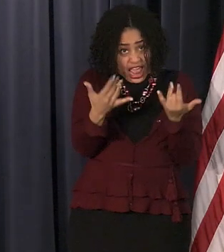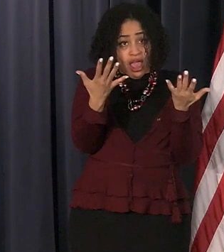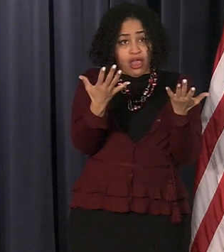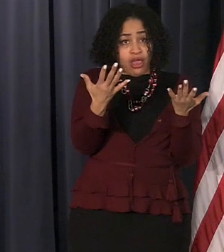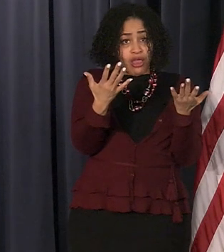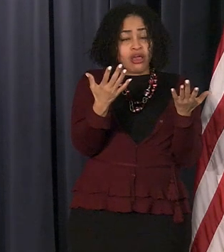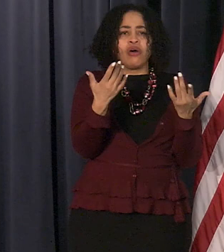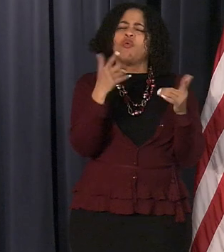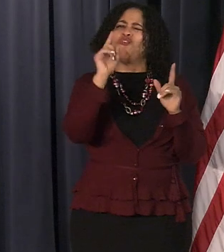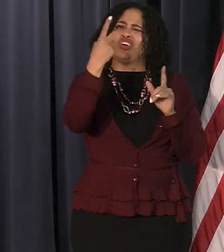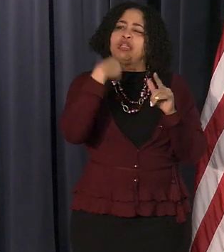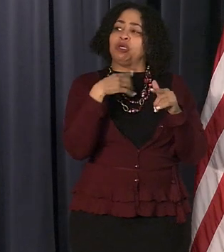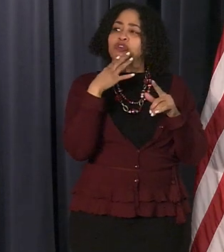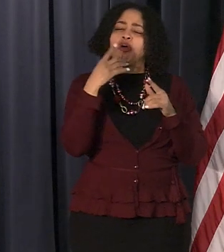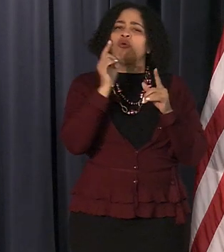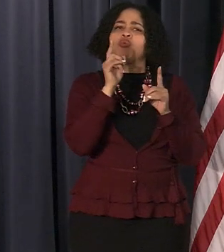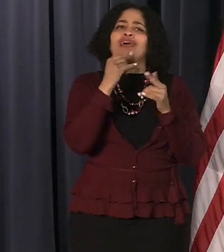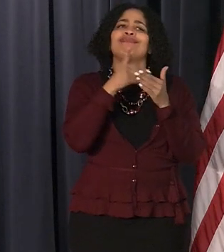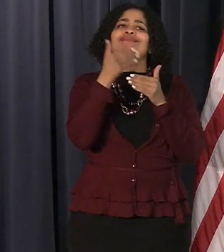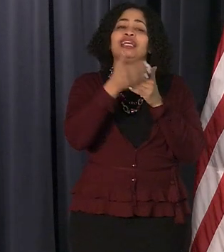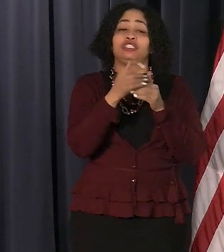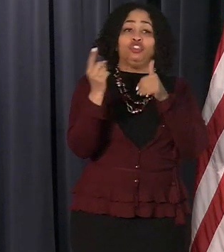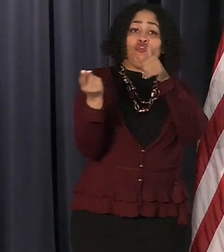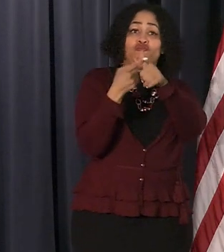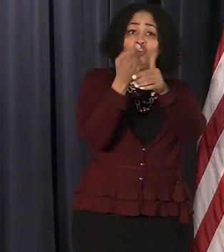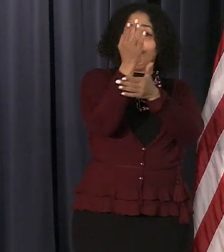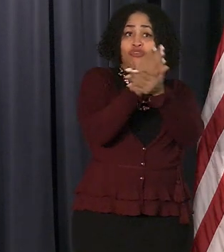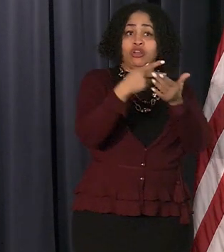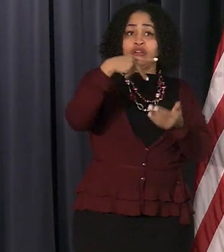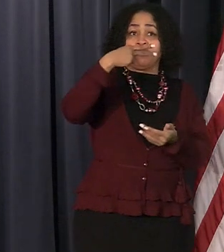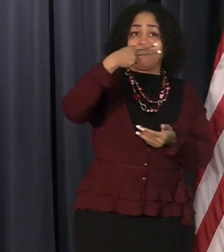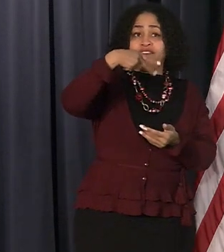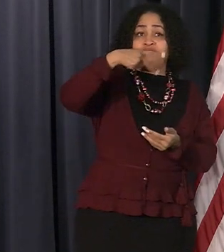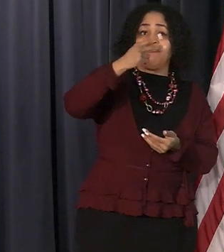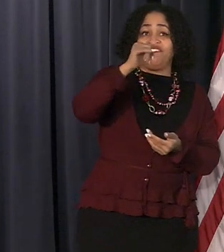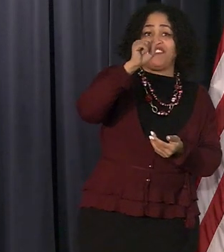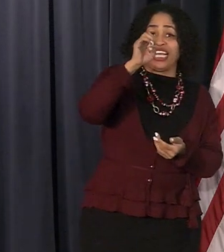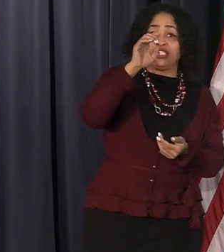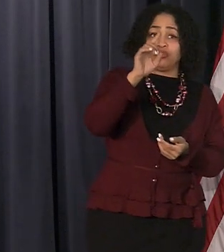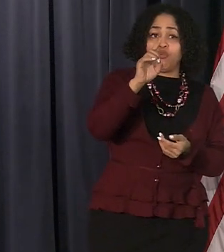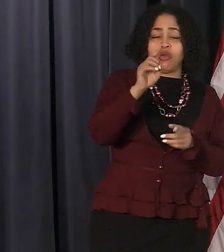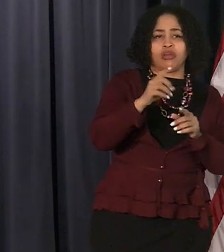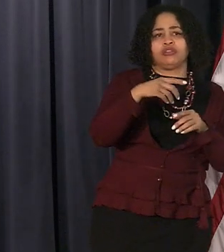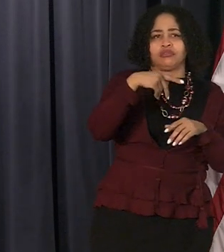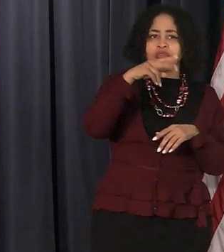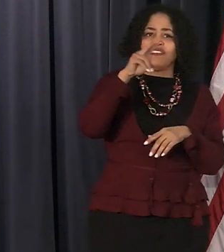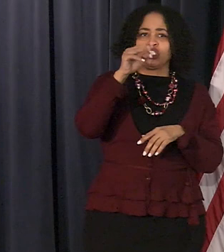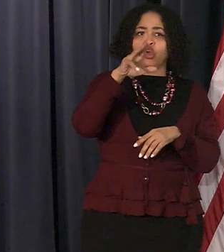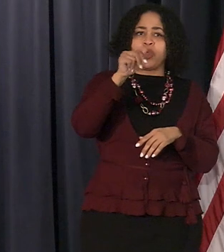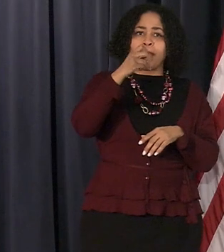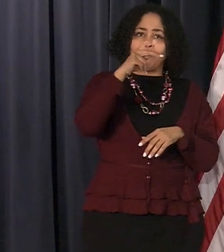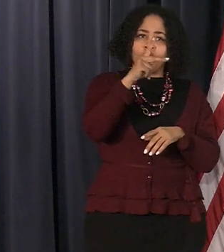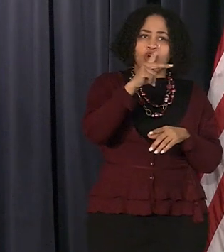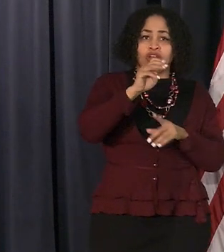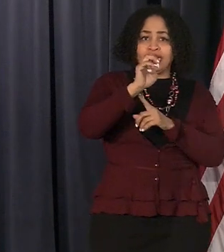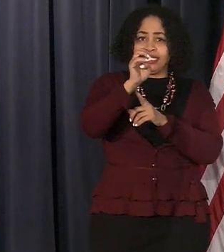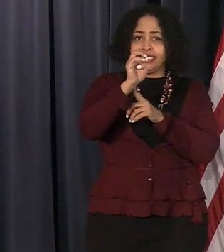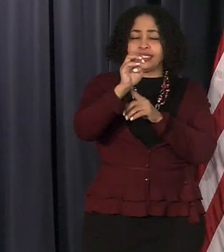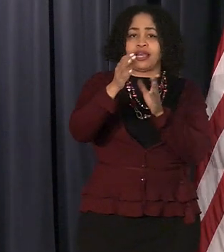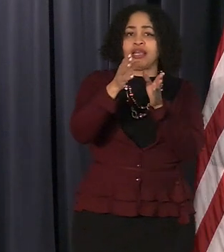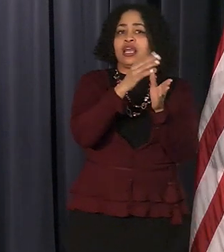well let me talk about where we're going to go next so this is our first phase so victoria park along the detroit river on the east side